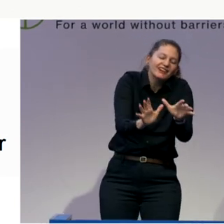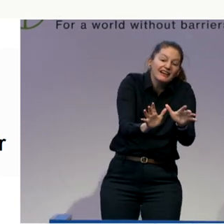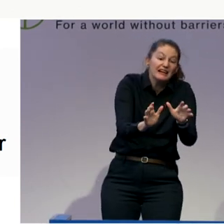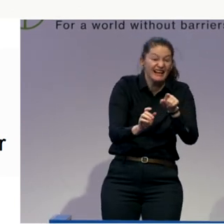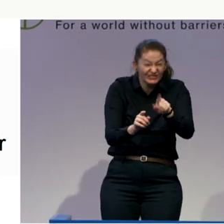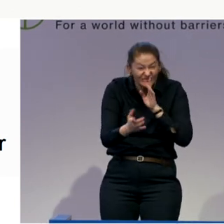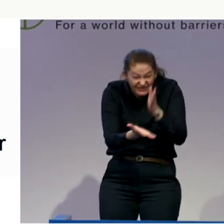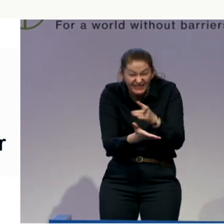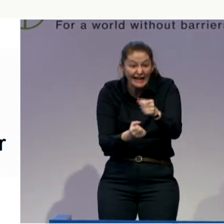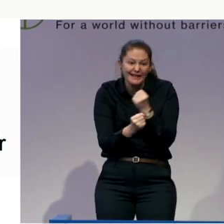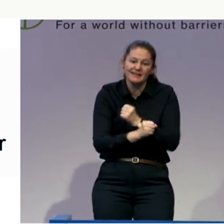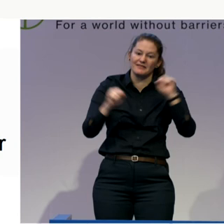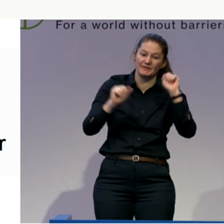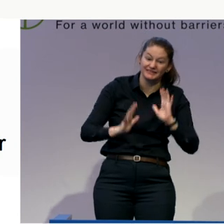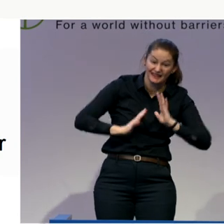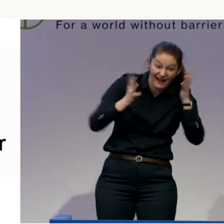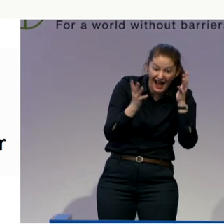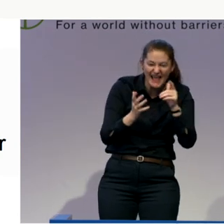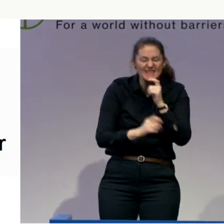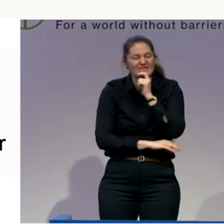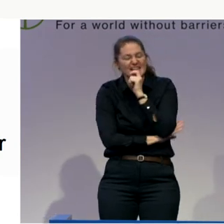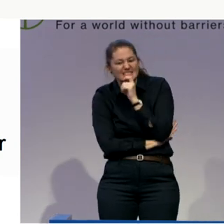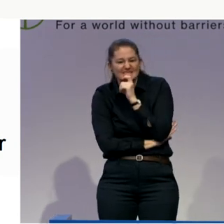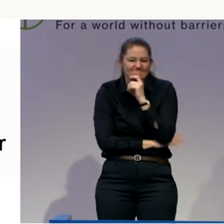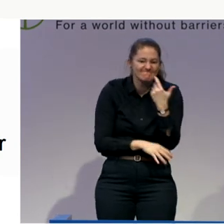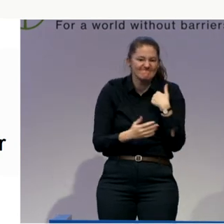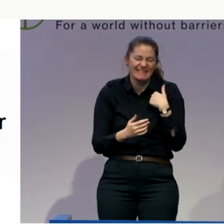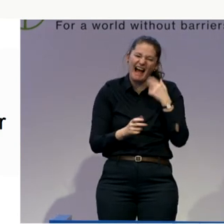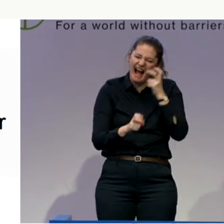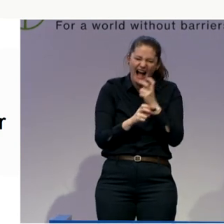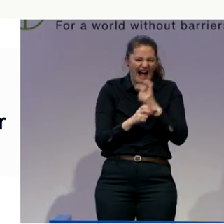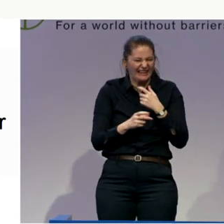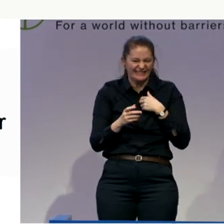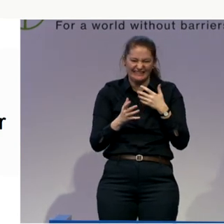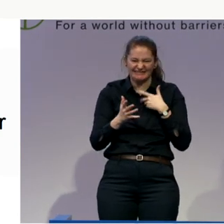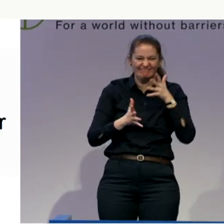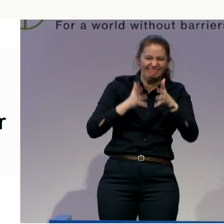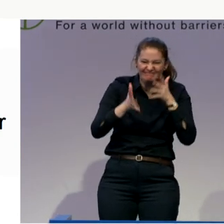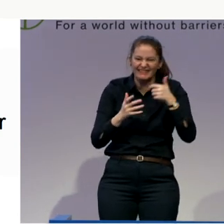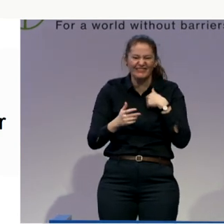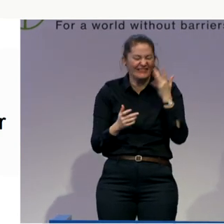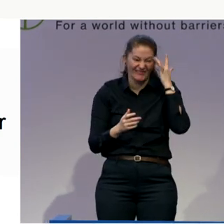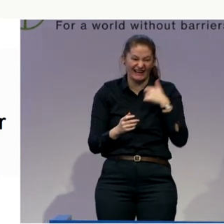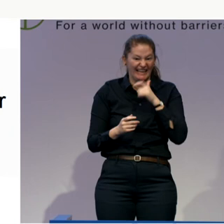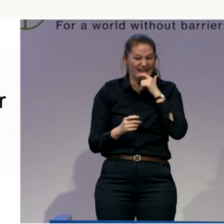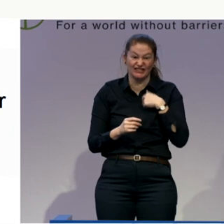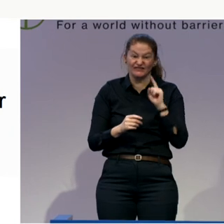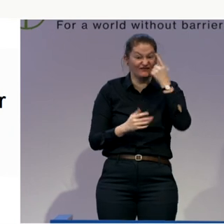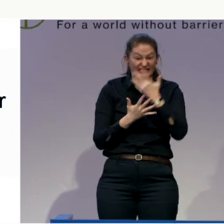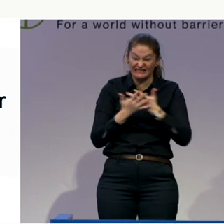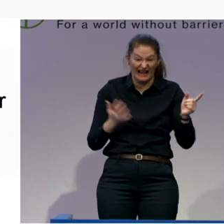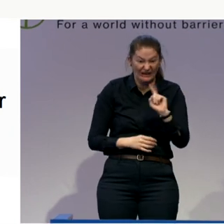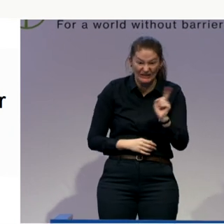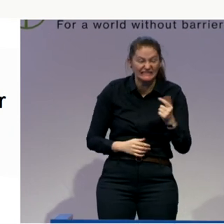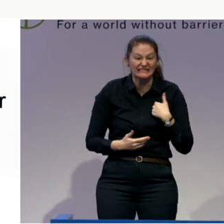because I'm not that proficient in English, but you know what I mean? They're more worrisome about the future than the persons